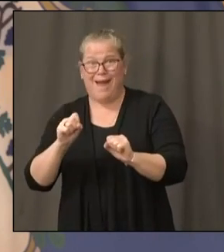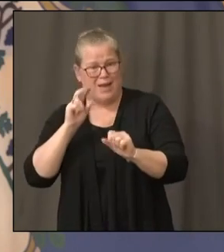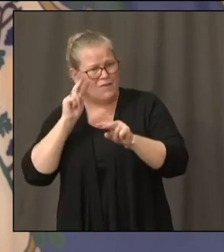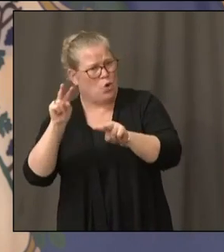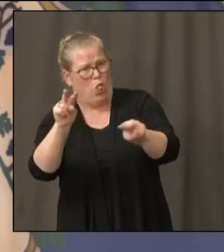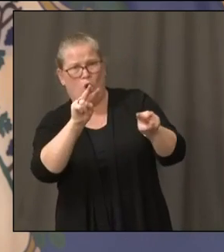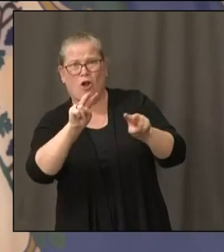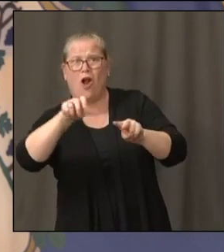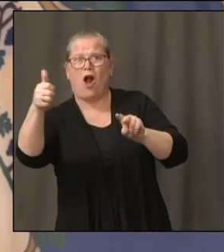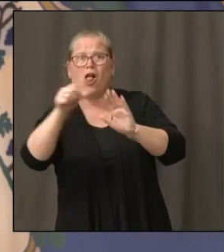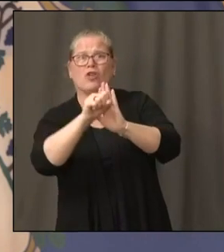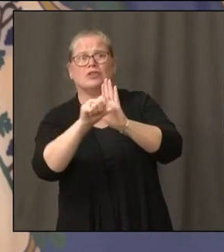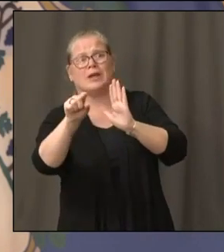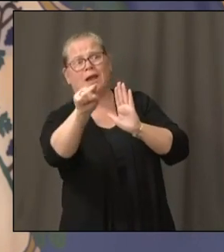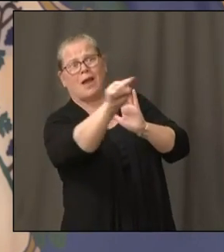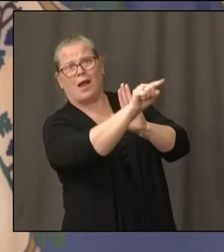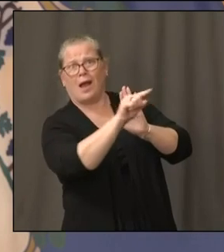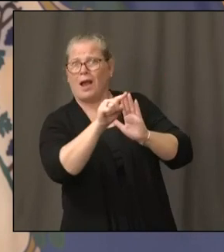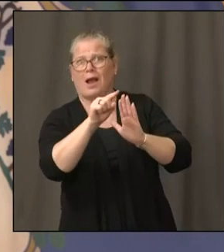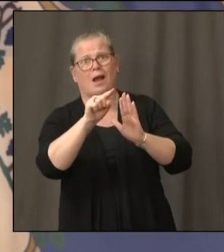have the go sign in early August.